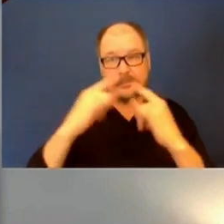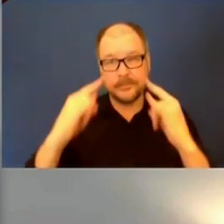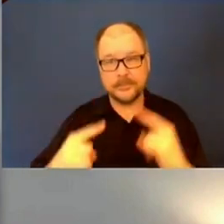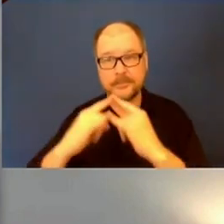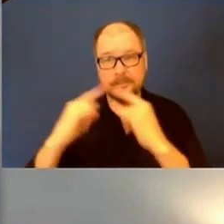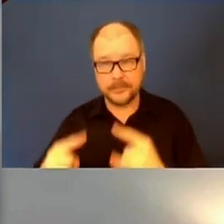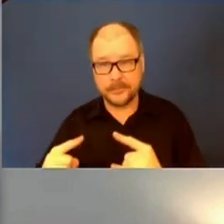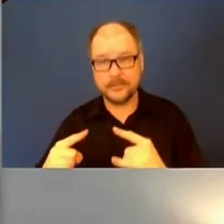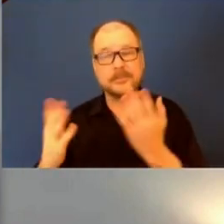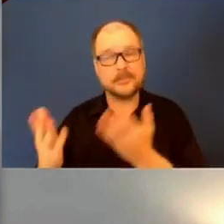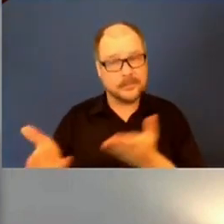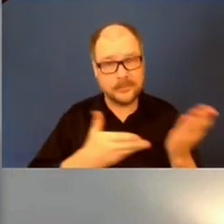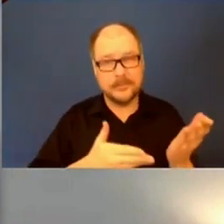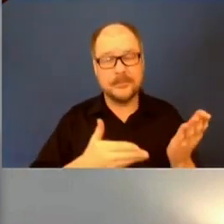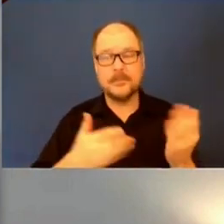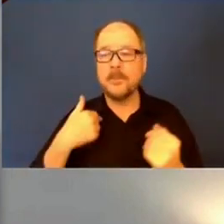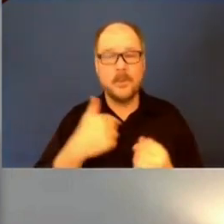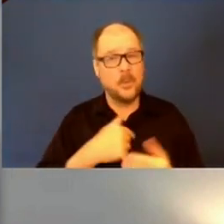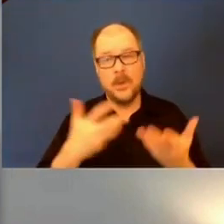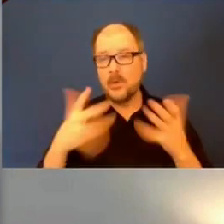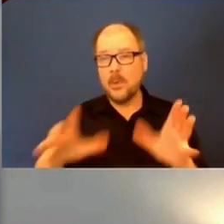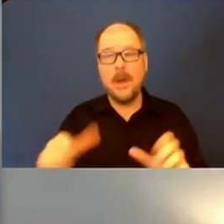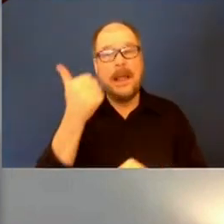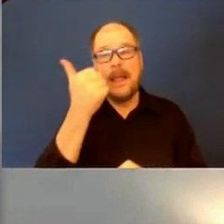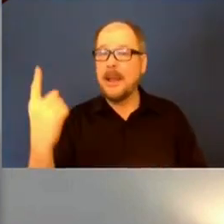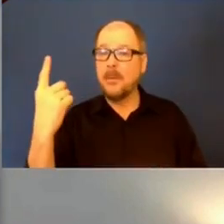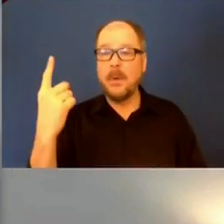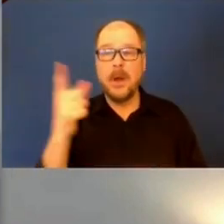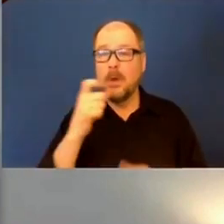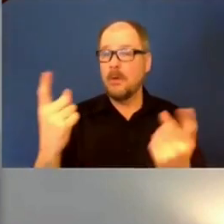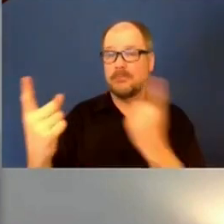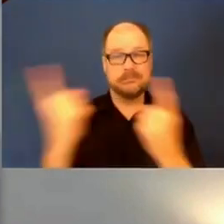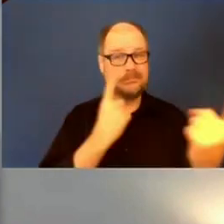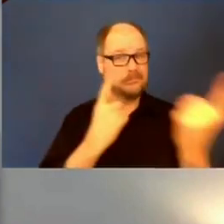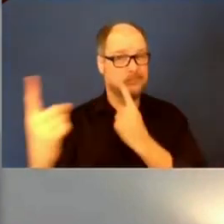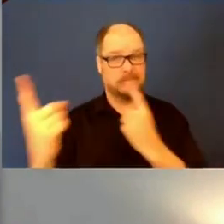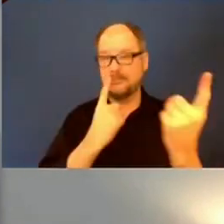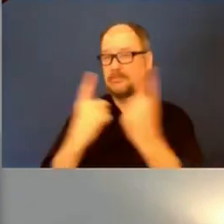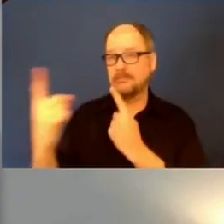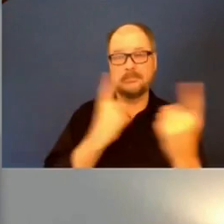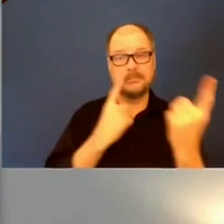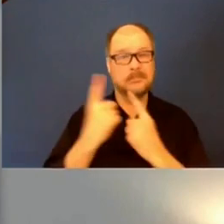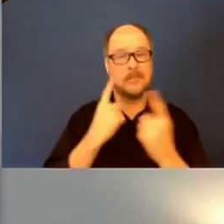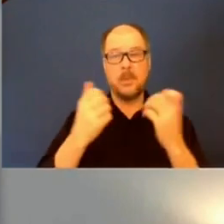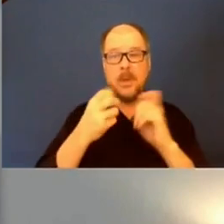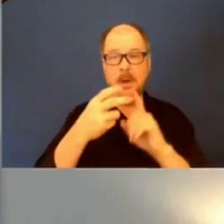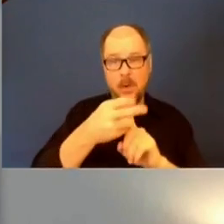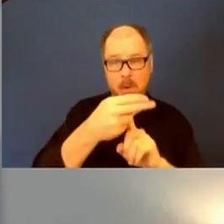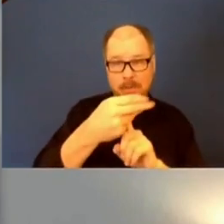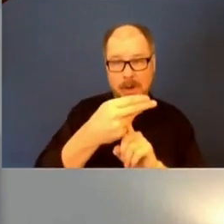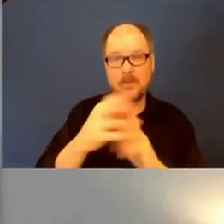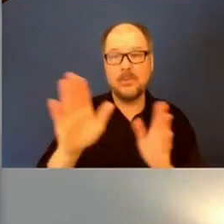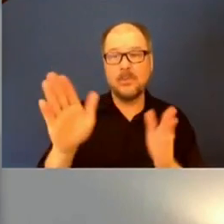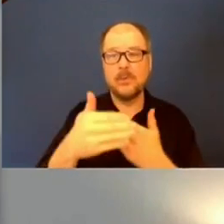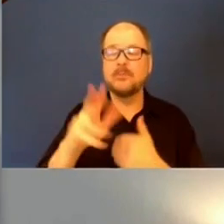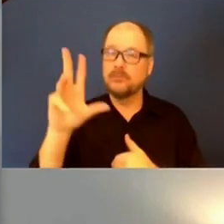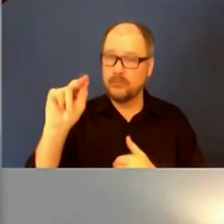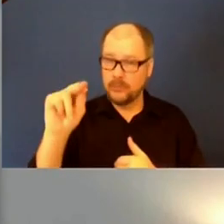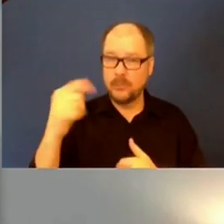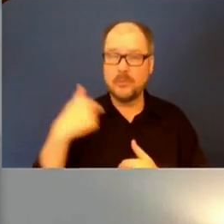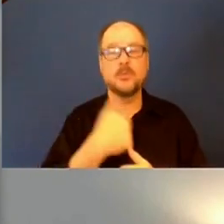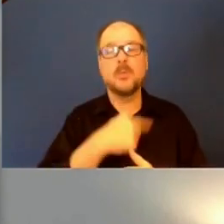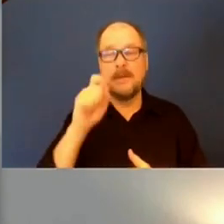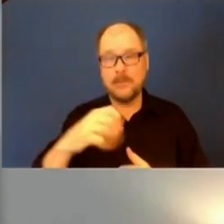do is just, you know, relocate anybody who walked up to us saying that they wanted a hotel room. And so we did have to triage people who actually were